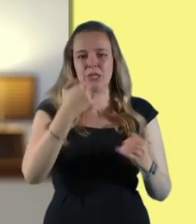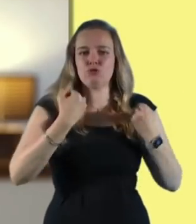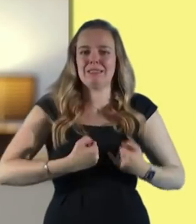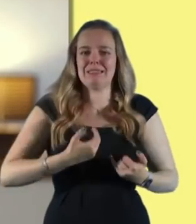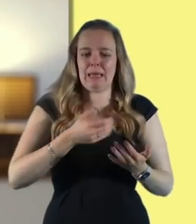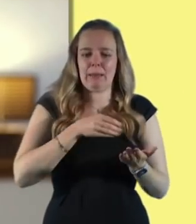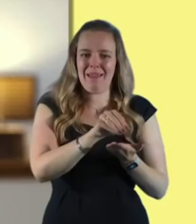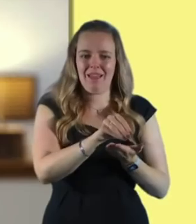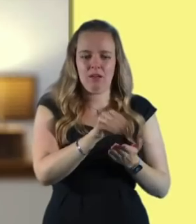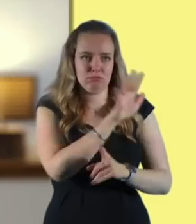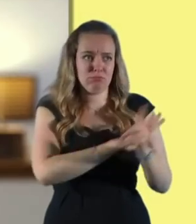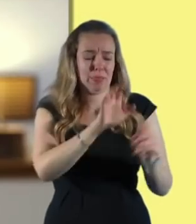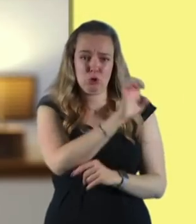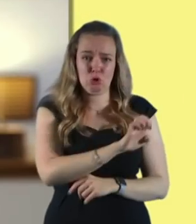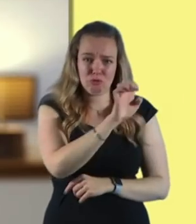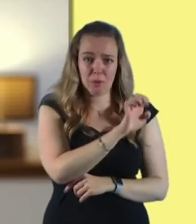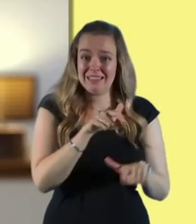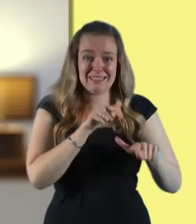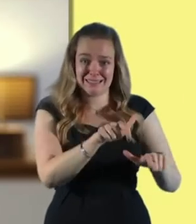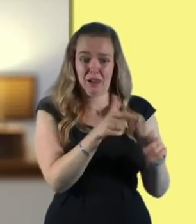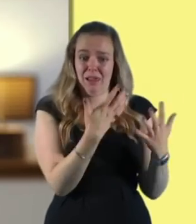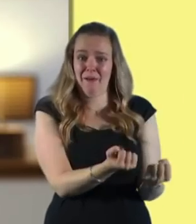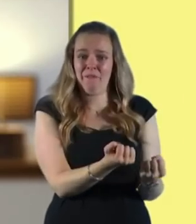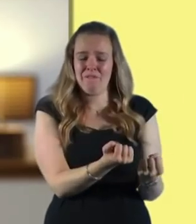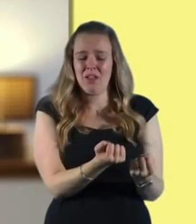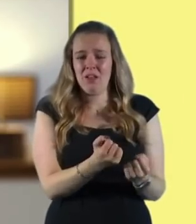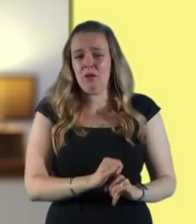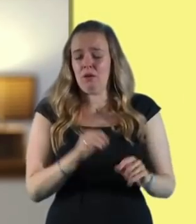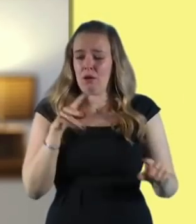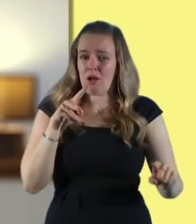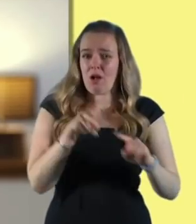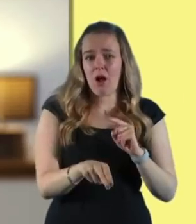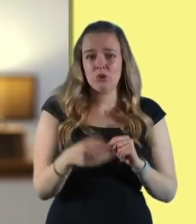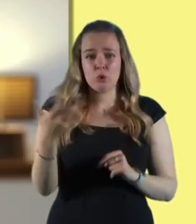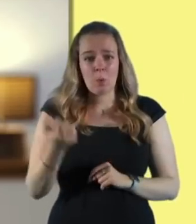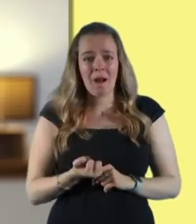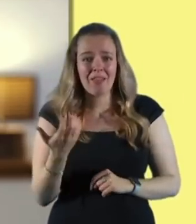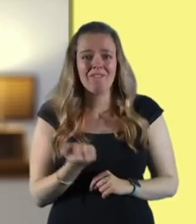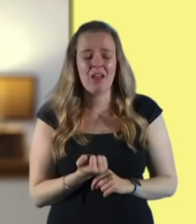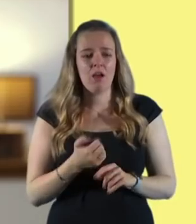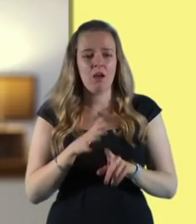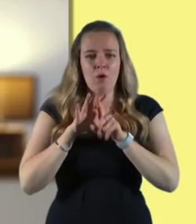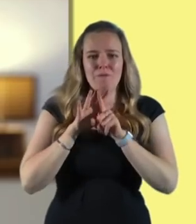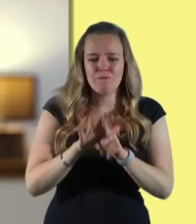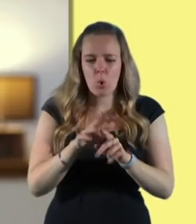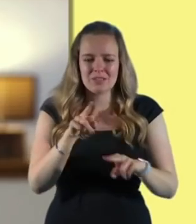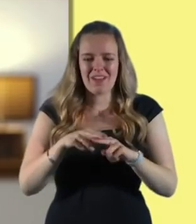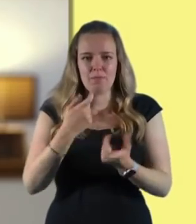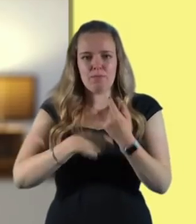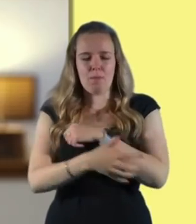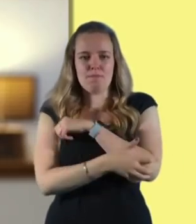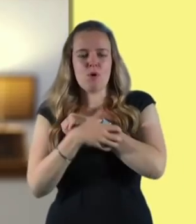of Europe. It still does. Brutal cuts to welfare have forced families into poverty and taken